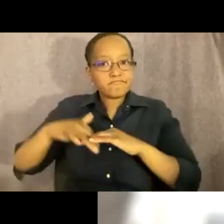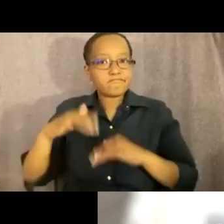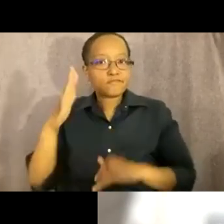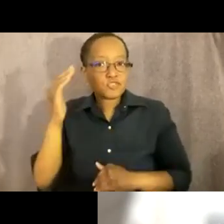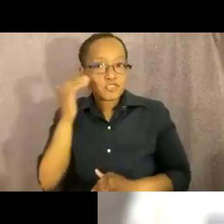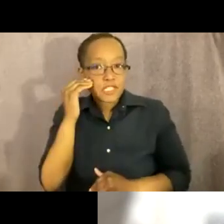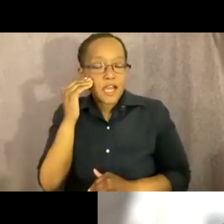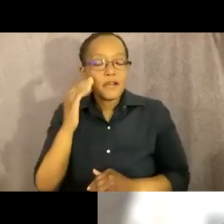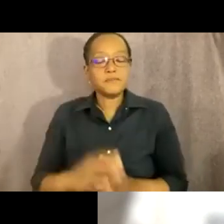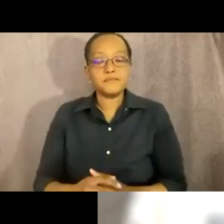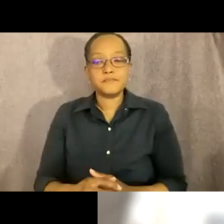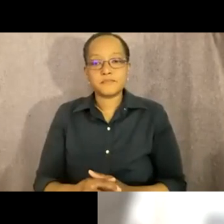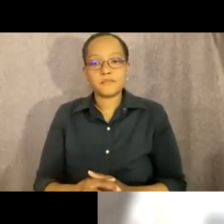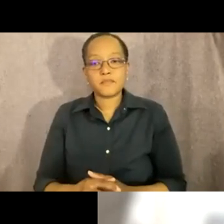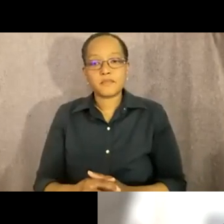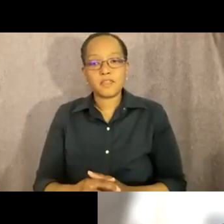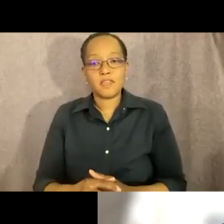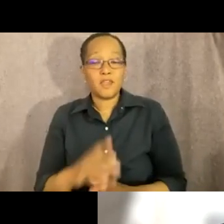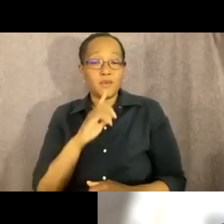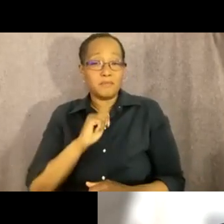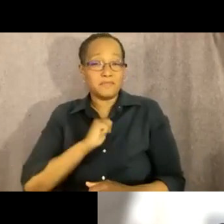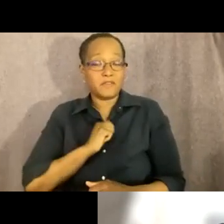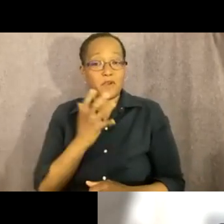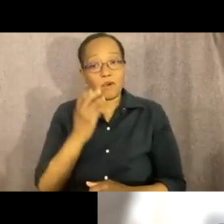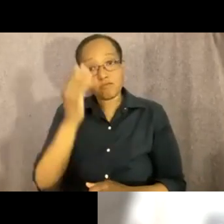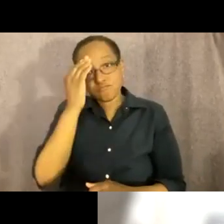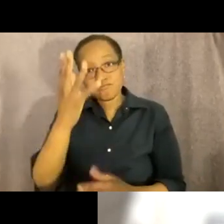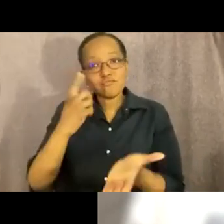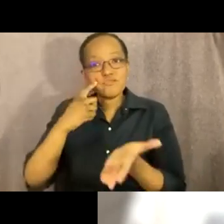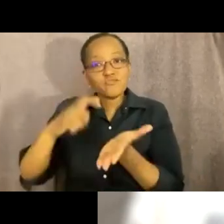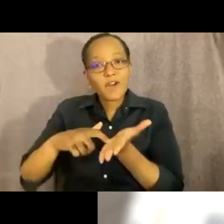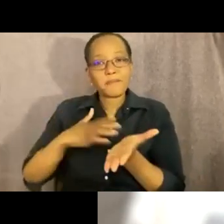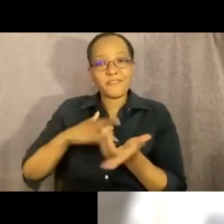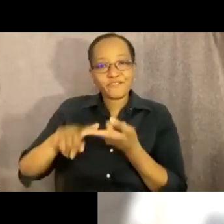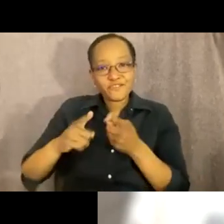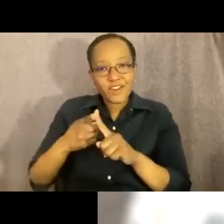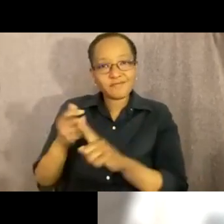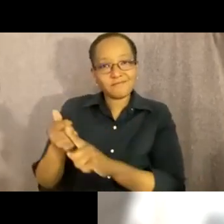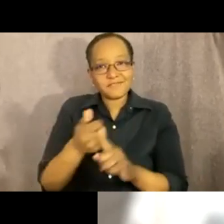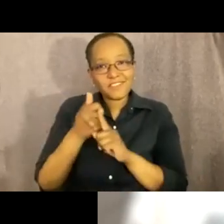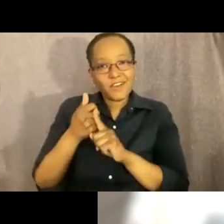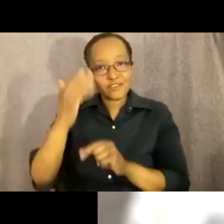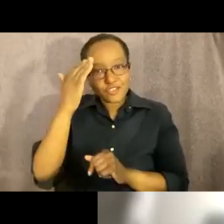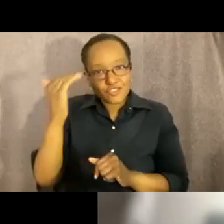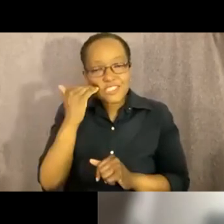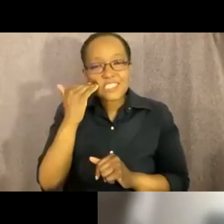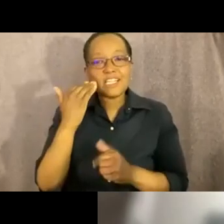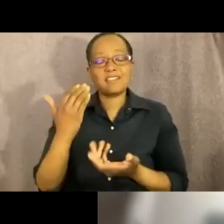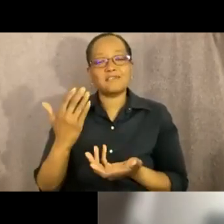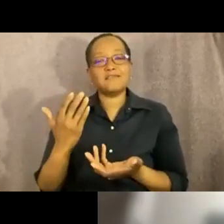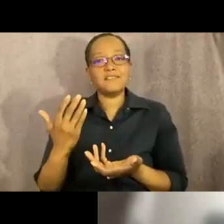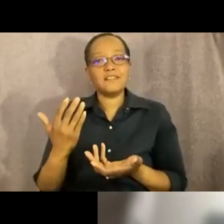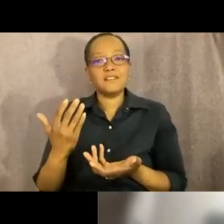so yeah i i personally gotta give a shout out to my korean friends and comrades who uh